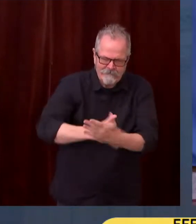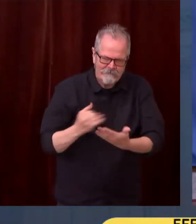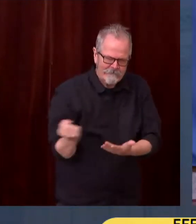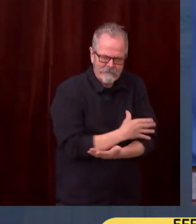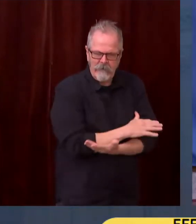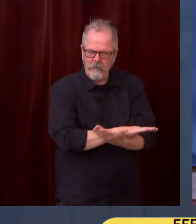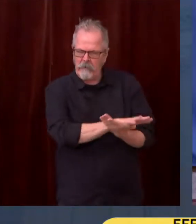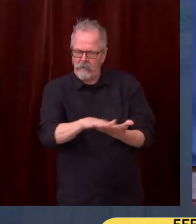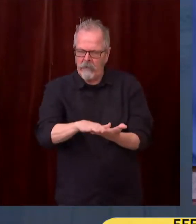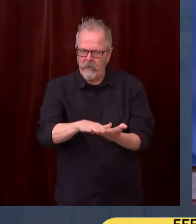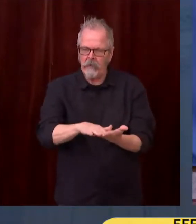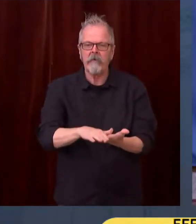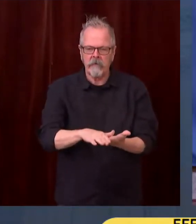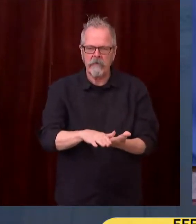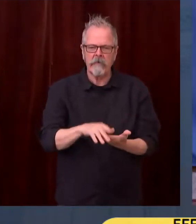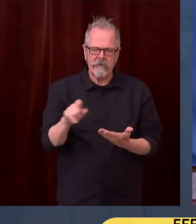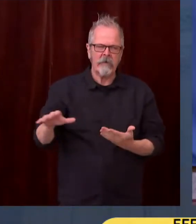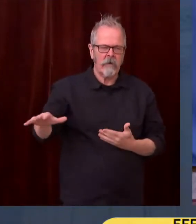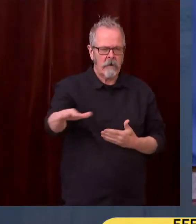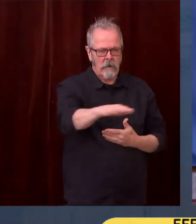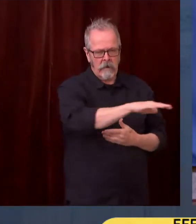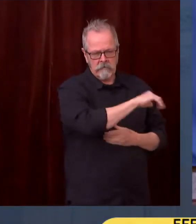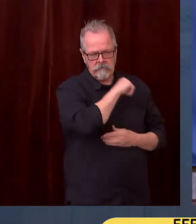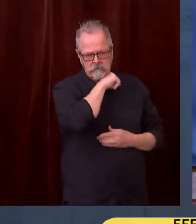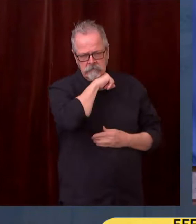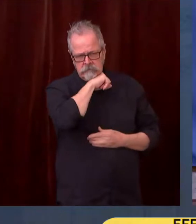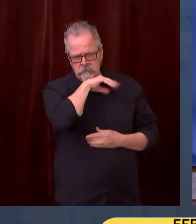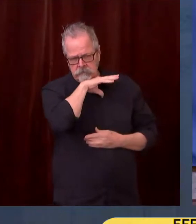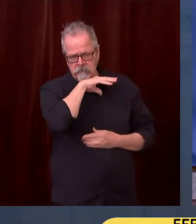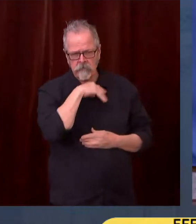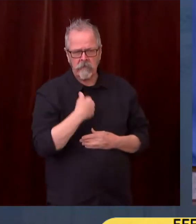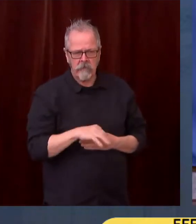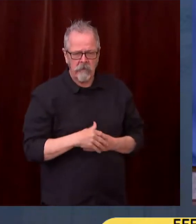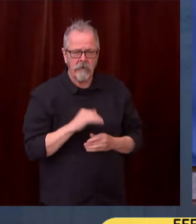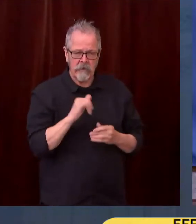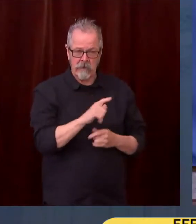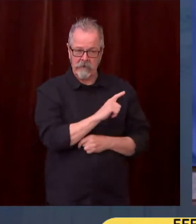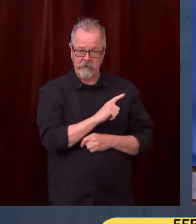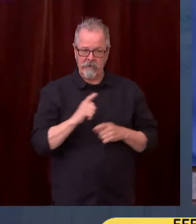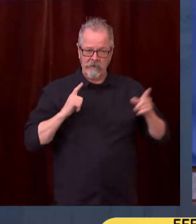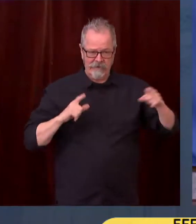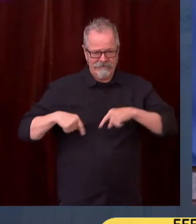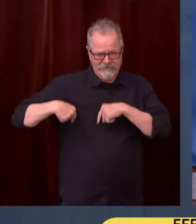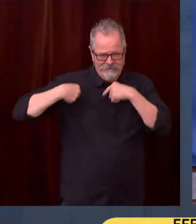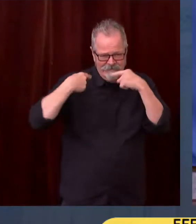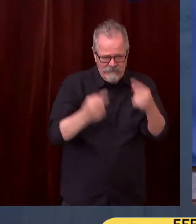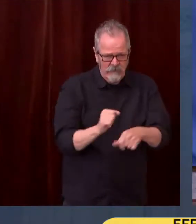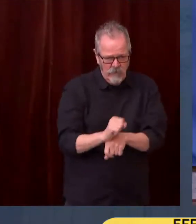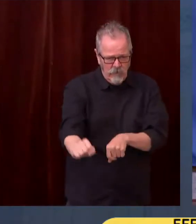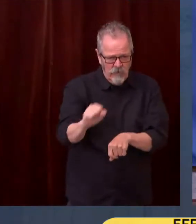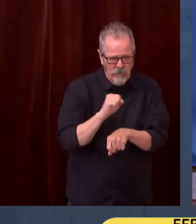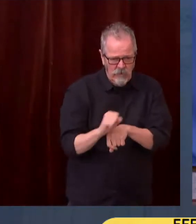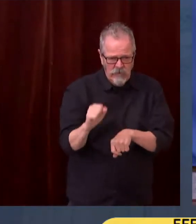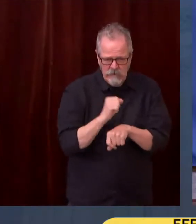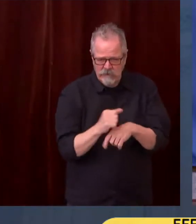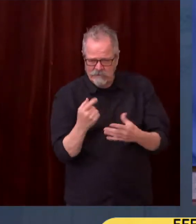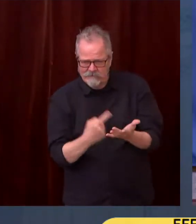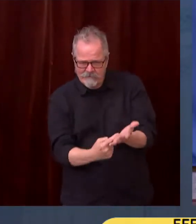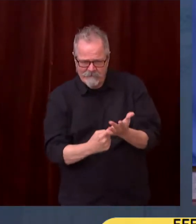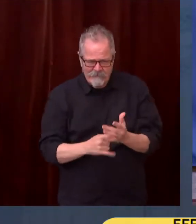The legislature has been working hard on this issue for some months. But I believe, given the extent of this crisis